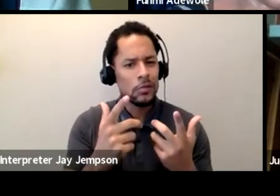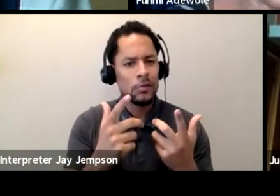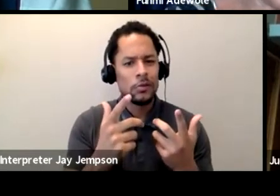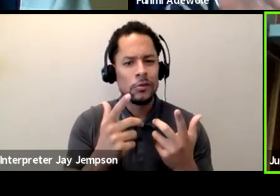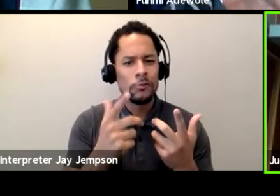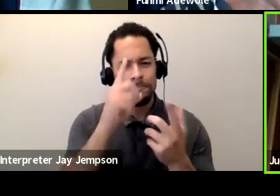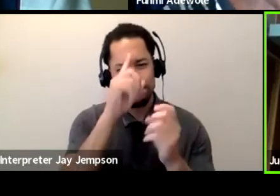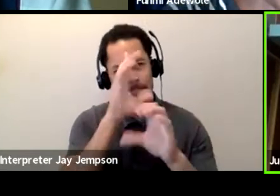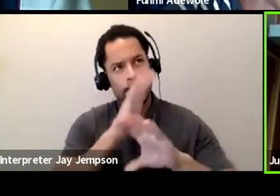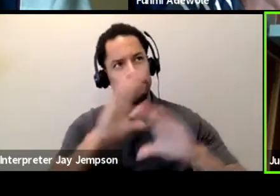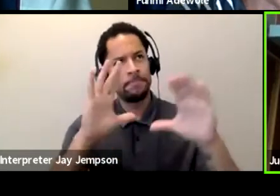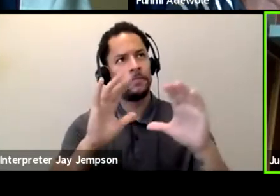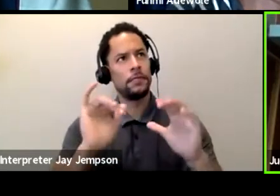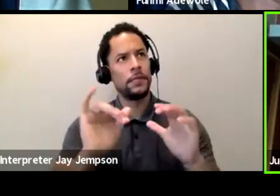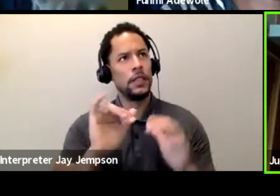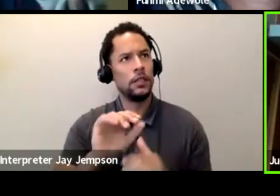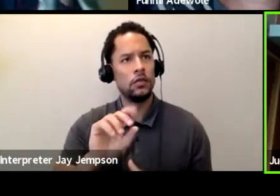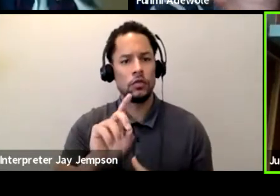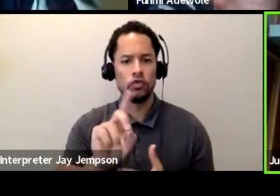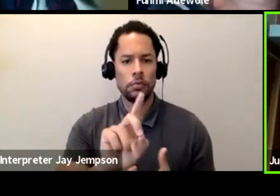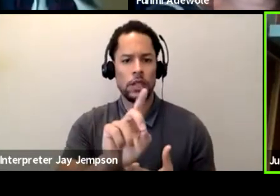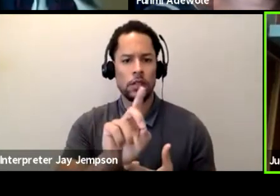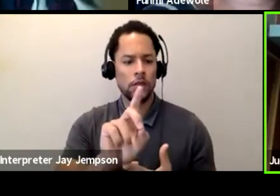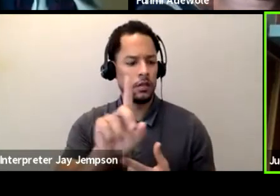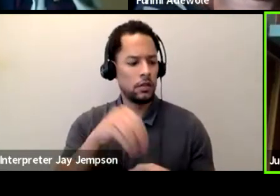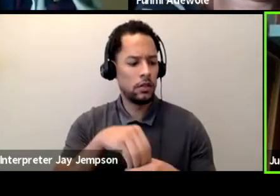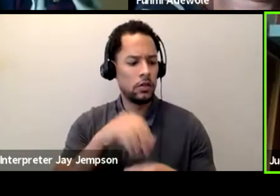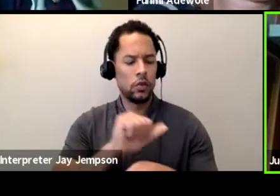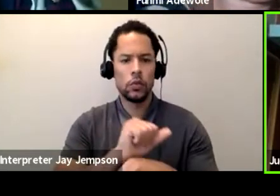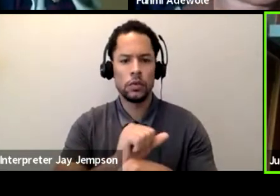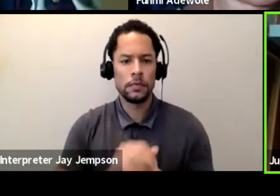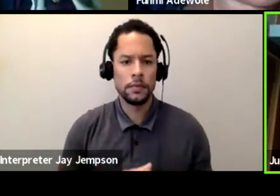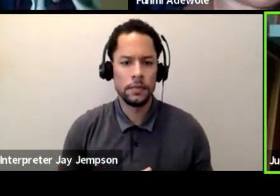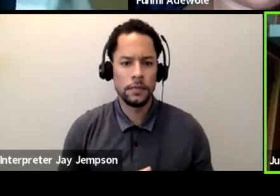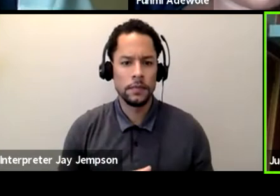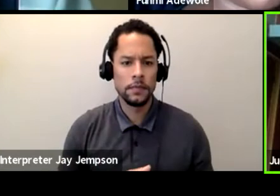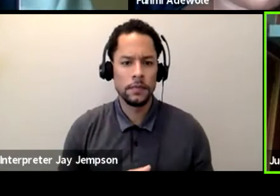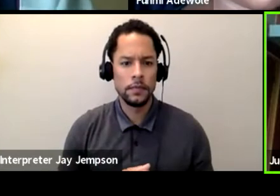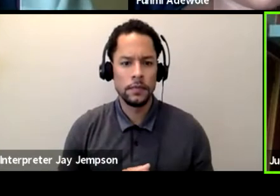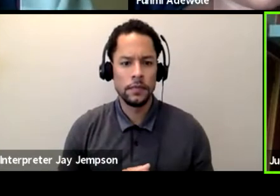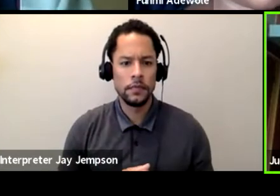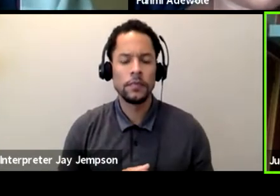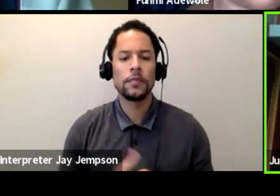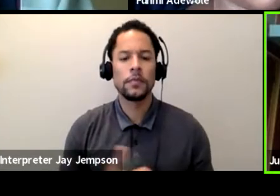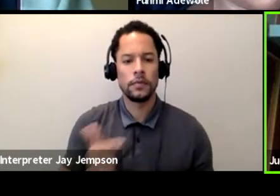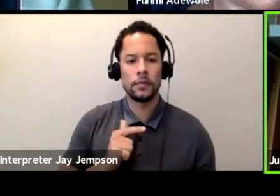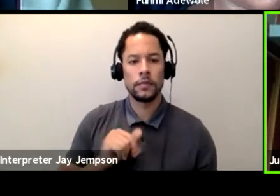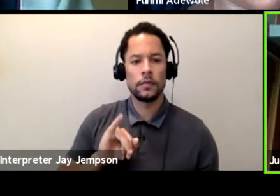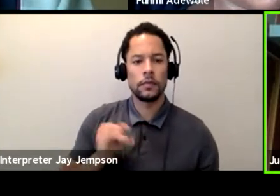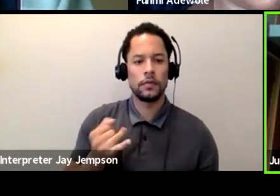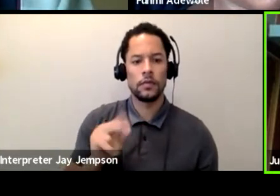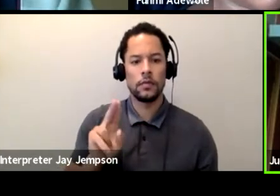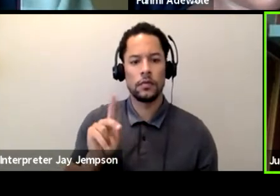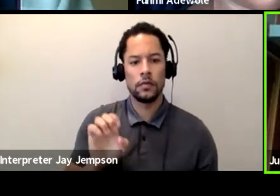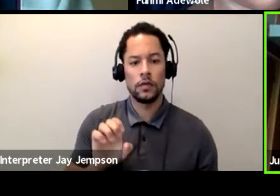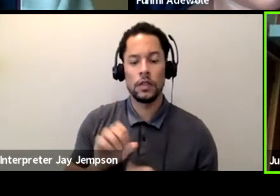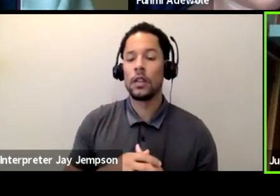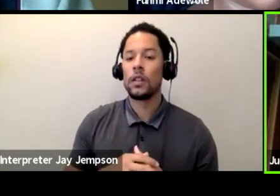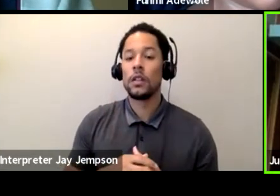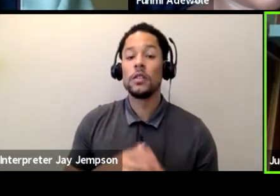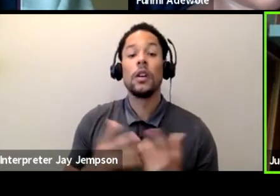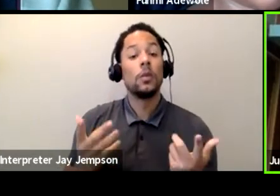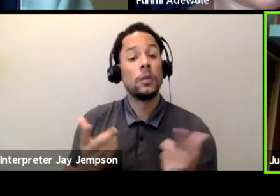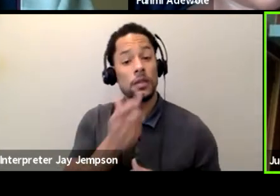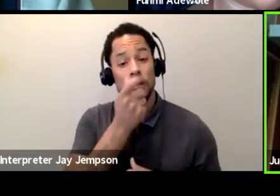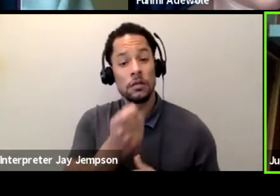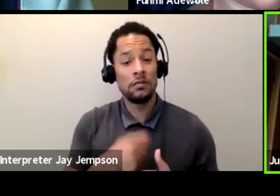Okay, thanks a lot, Tyro. For me, unlike Maganza or Fumi, I've never worked with a dramaturg, never. So,